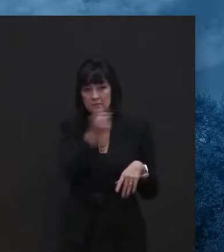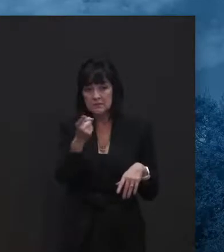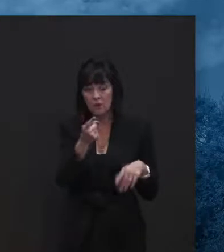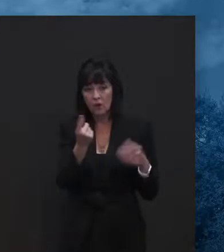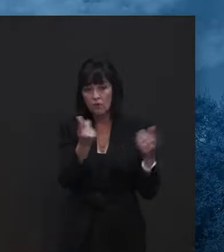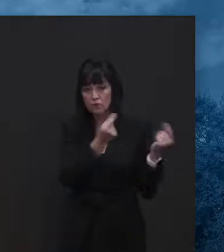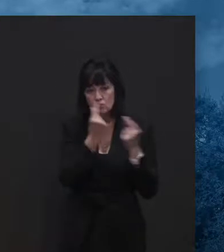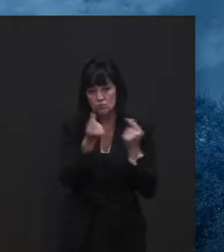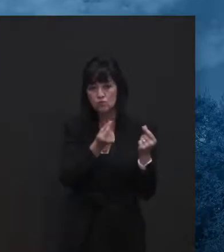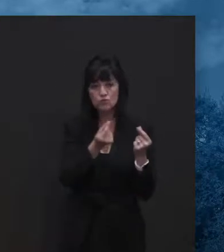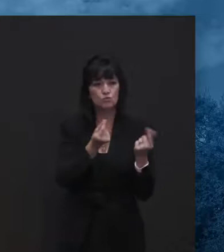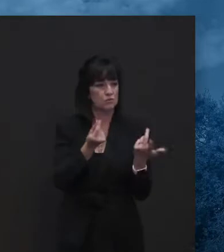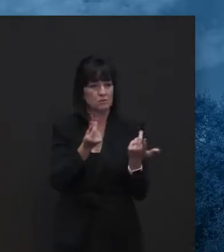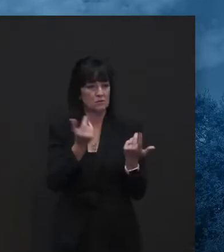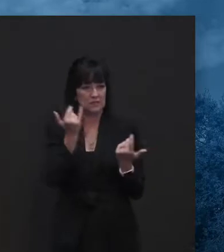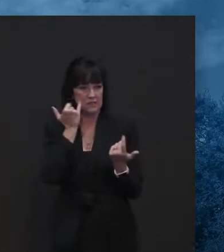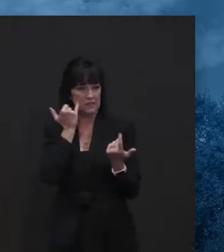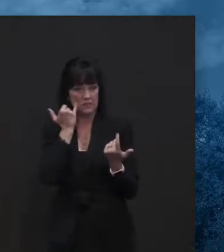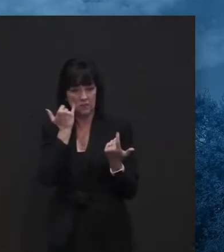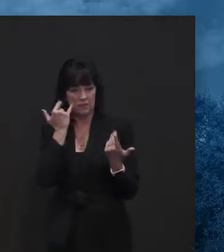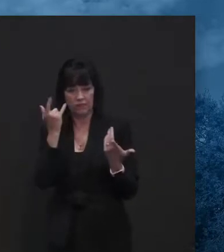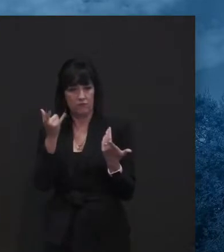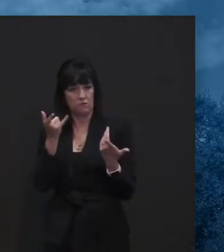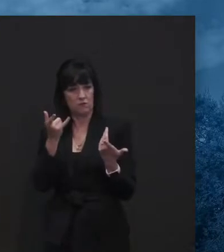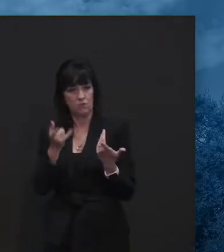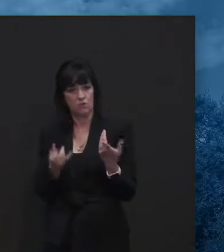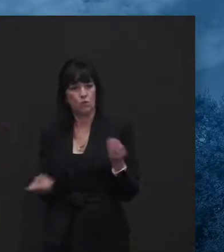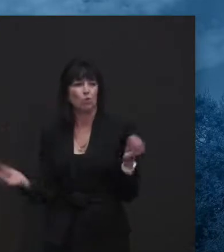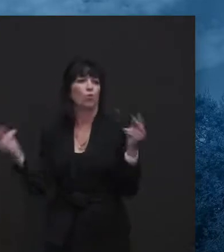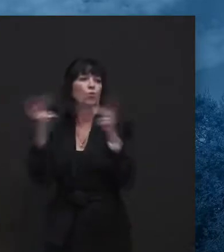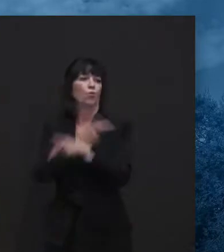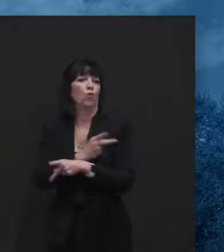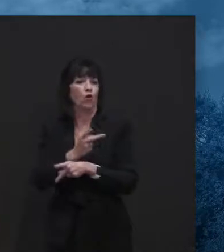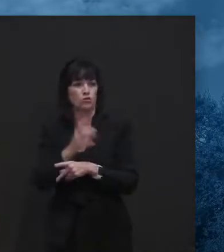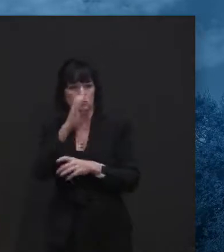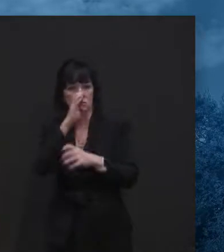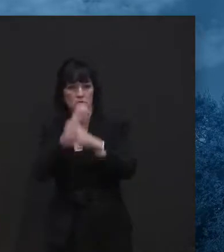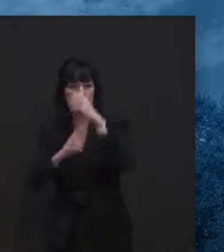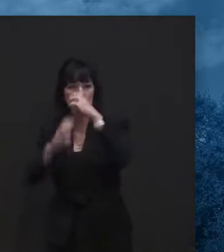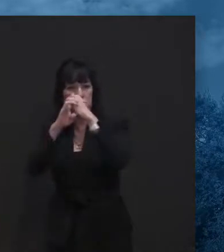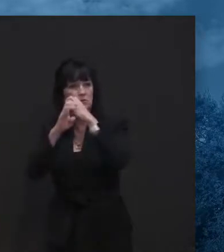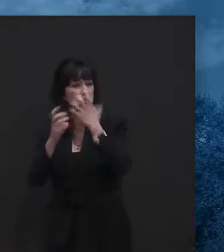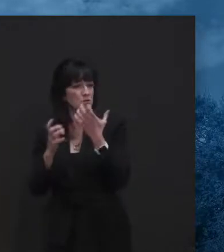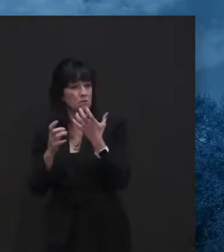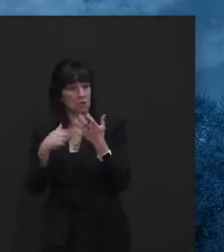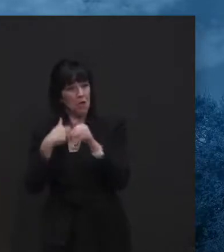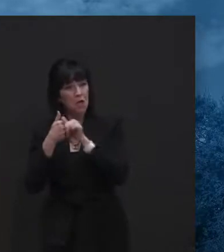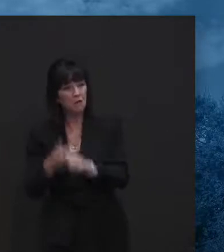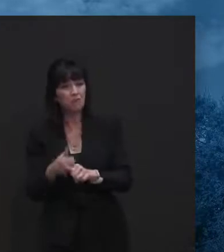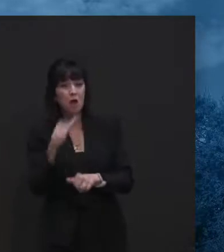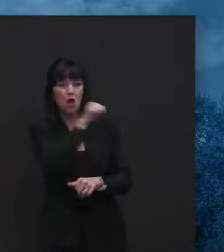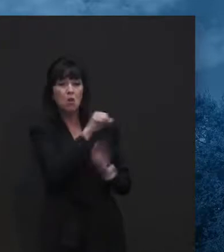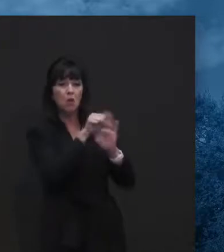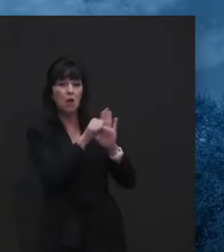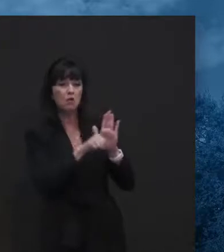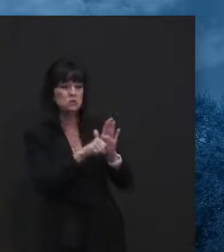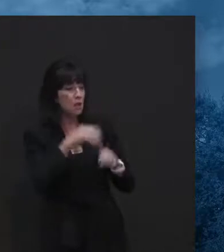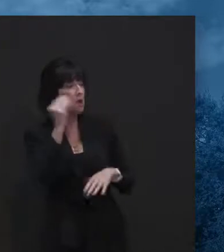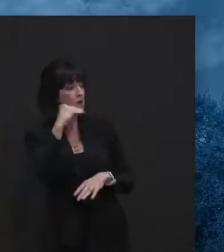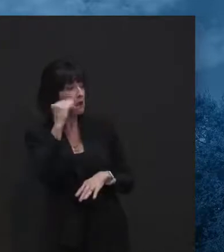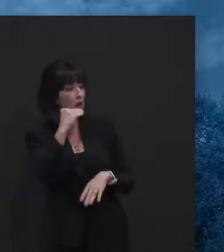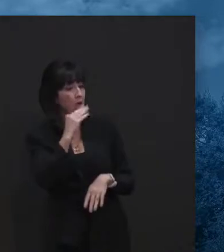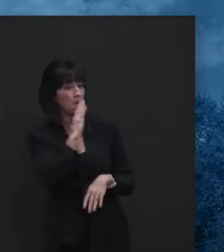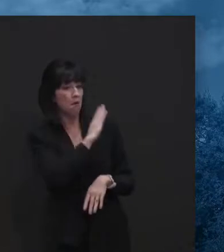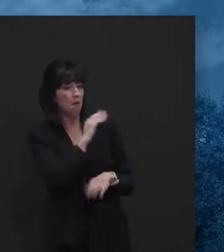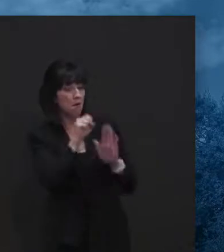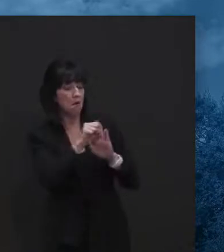thing to just impose restrictions just because another state is doing it or we think it might work when we